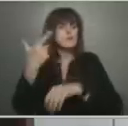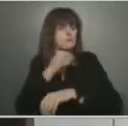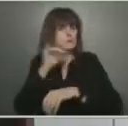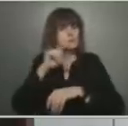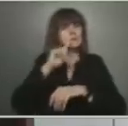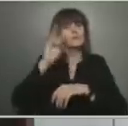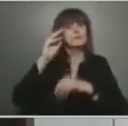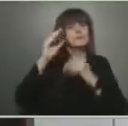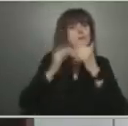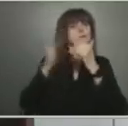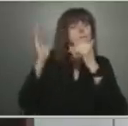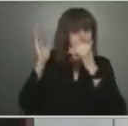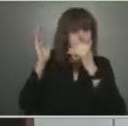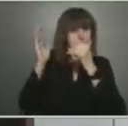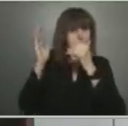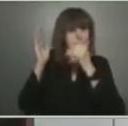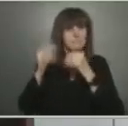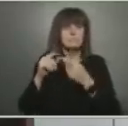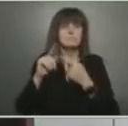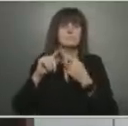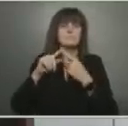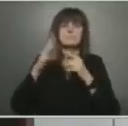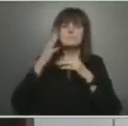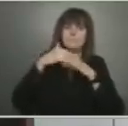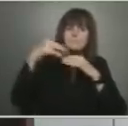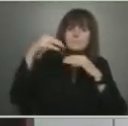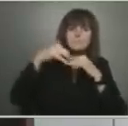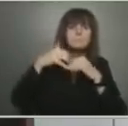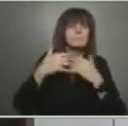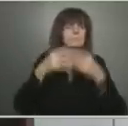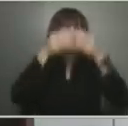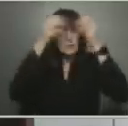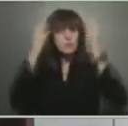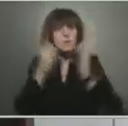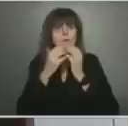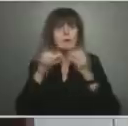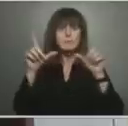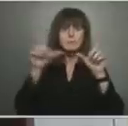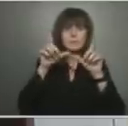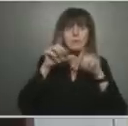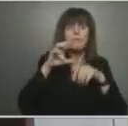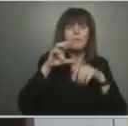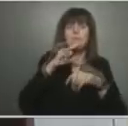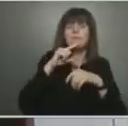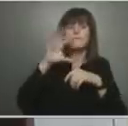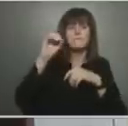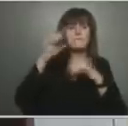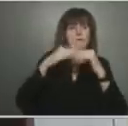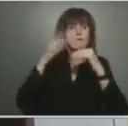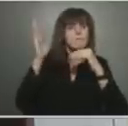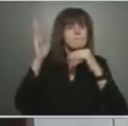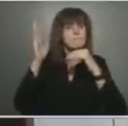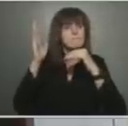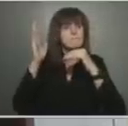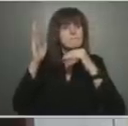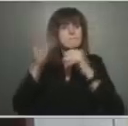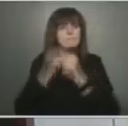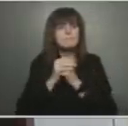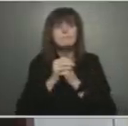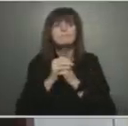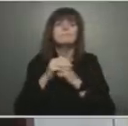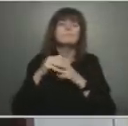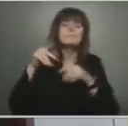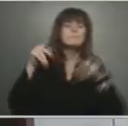Métis individuals aged 50 and over, and individuals aged 50 and over, with underlying risk factors.